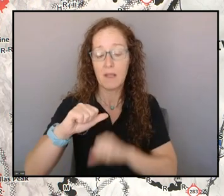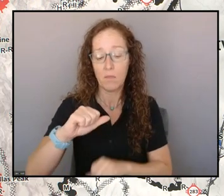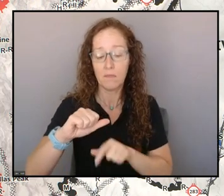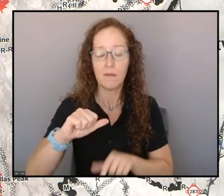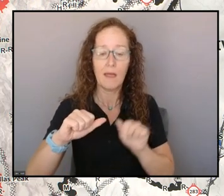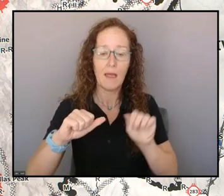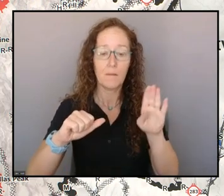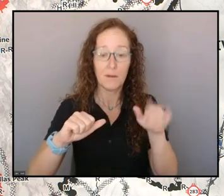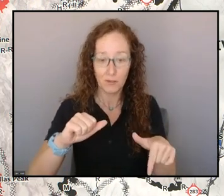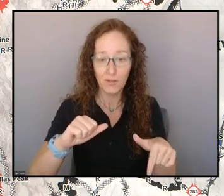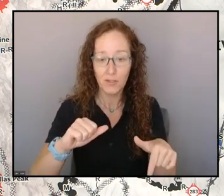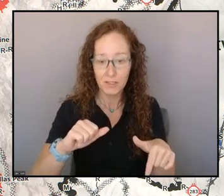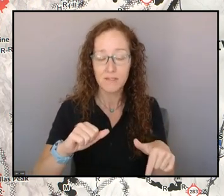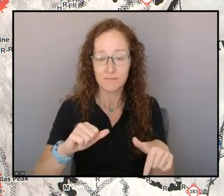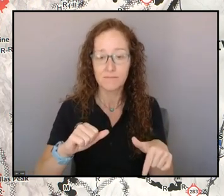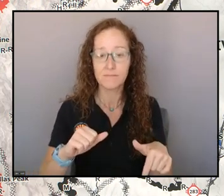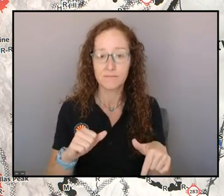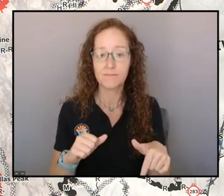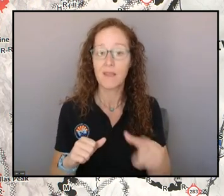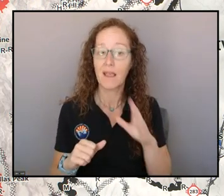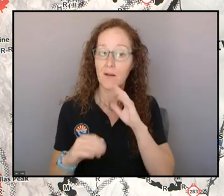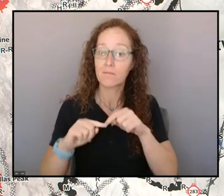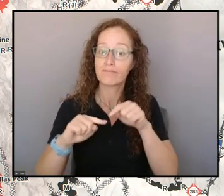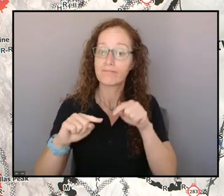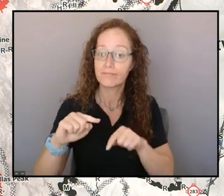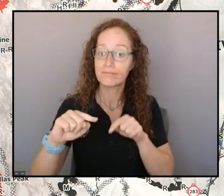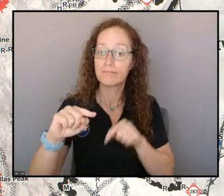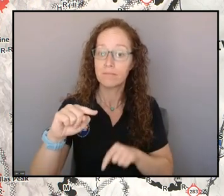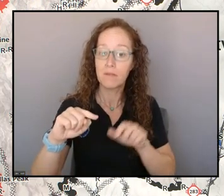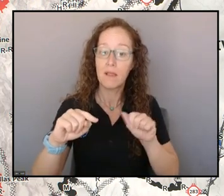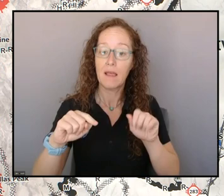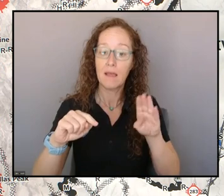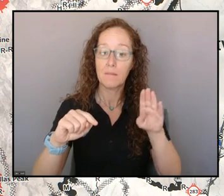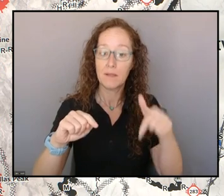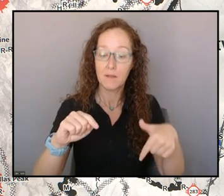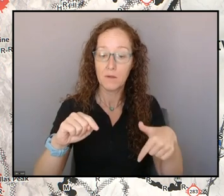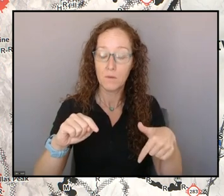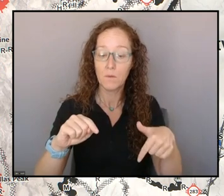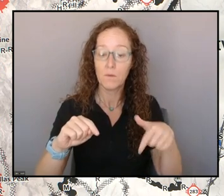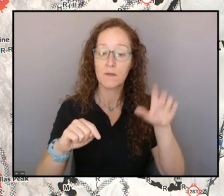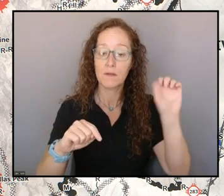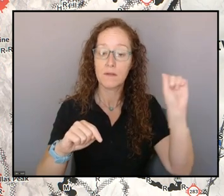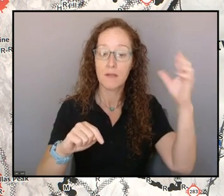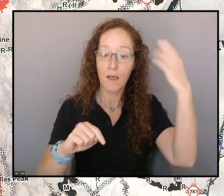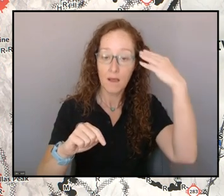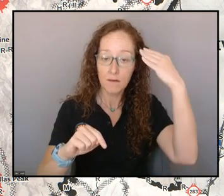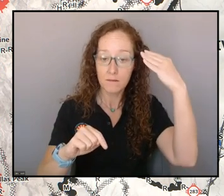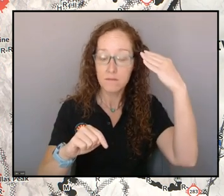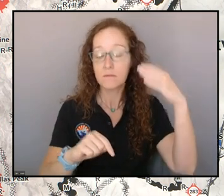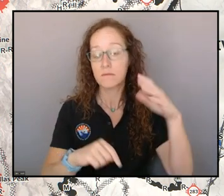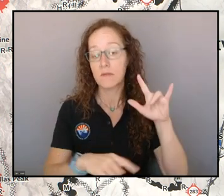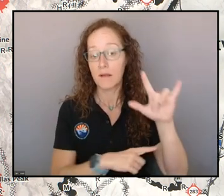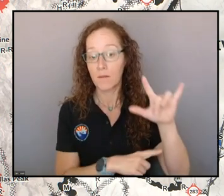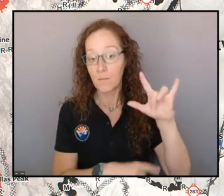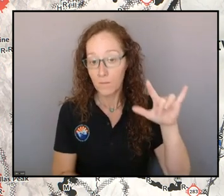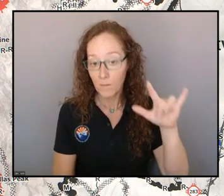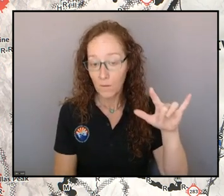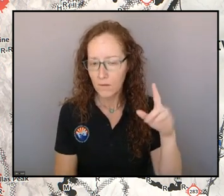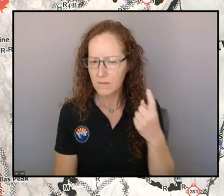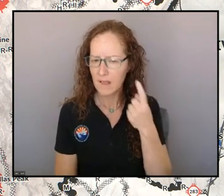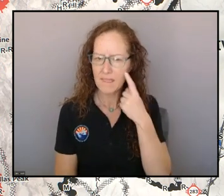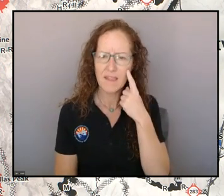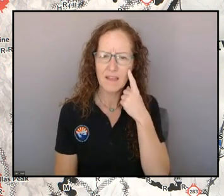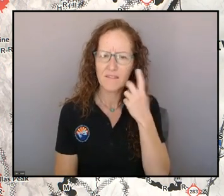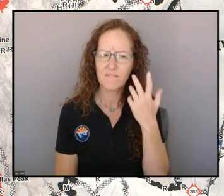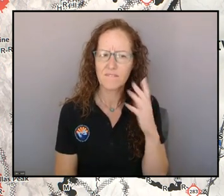And I know down a little bit further there at the Albuquerque Sunport Airport, they actually saw, I'm trying to think it was either the upper